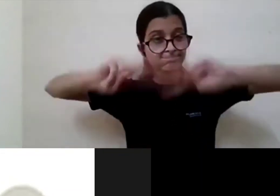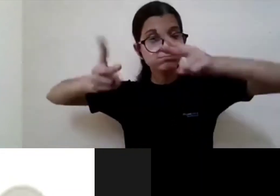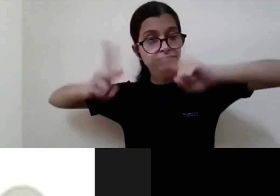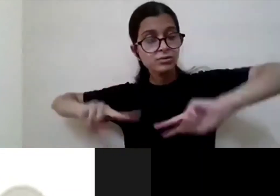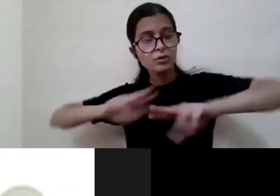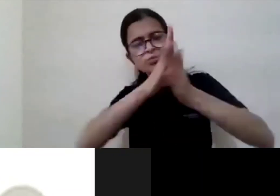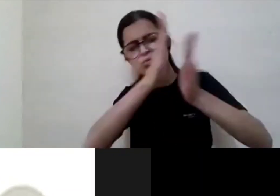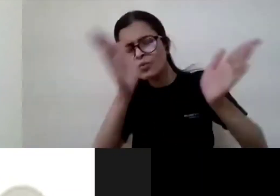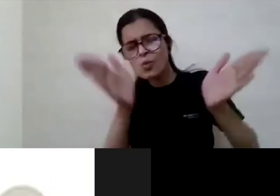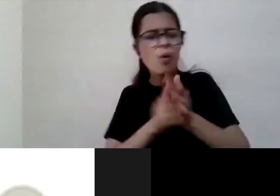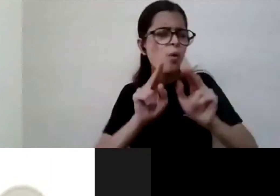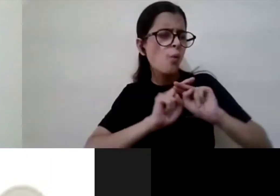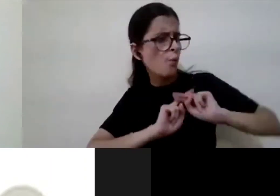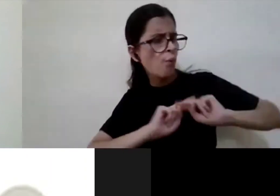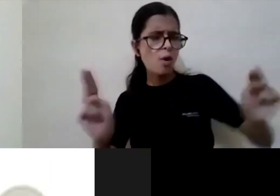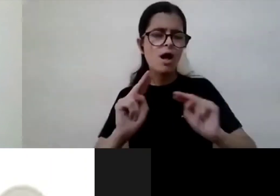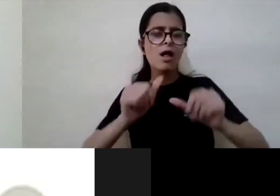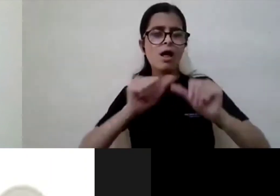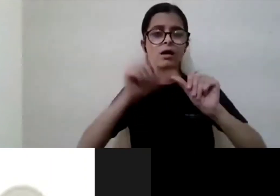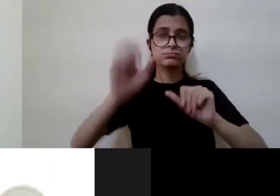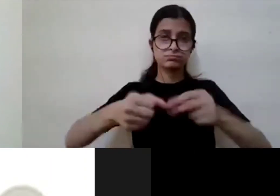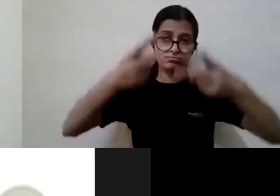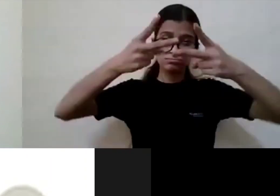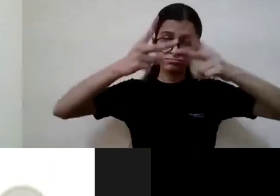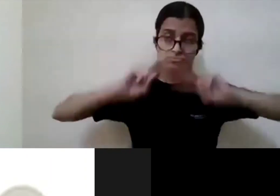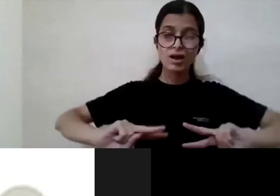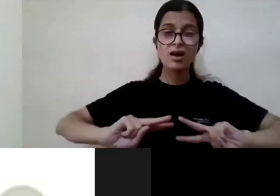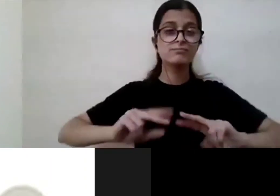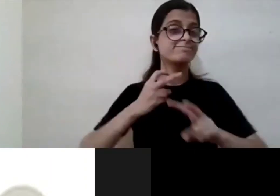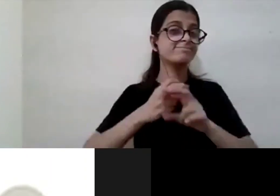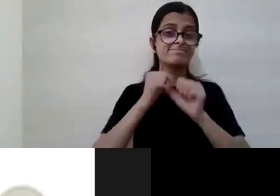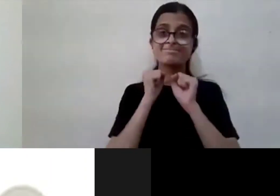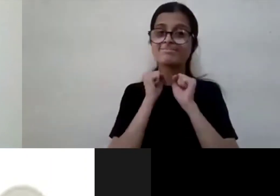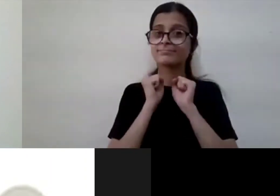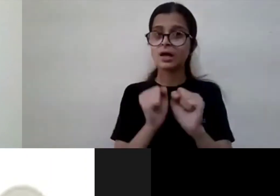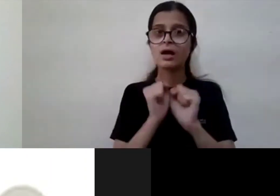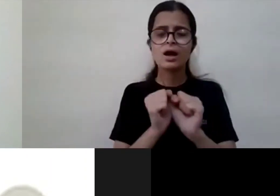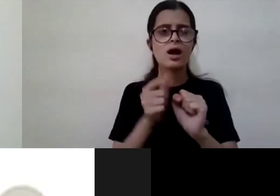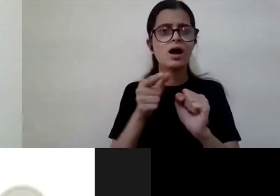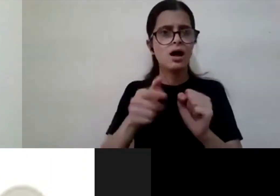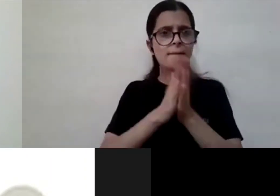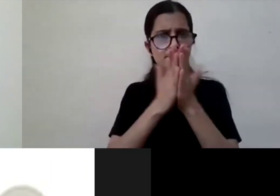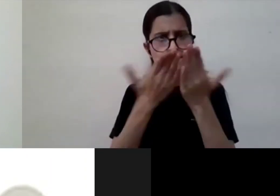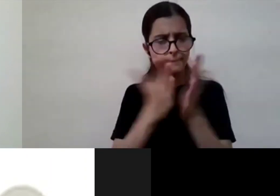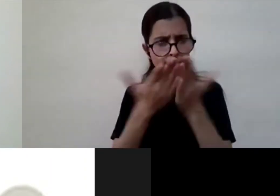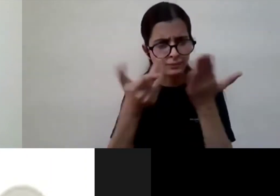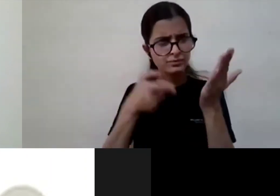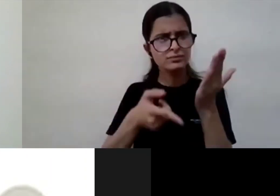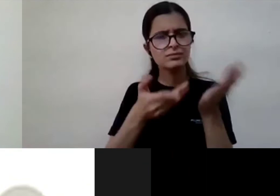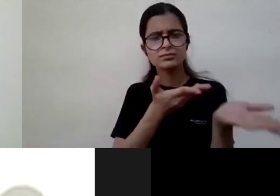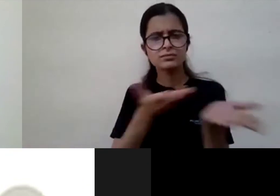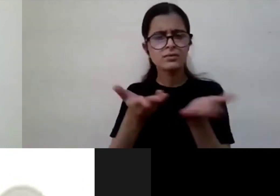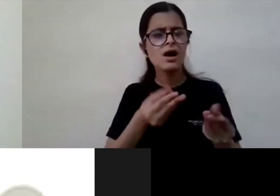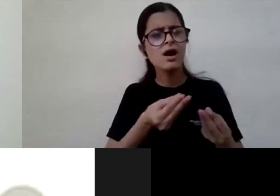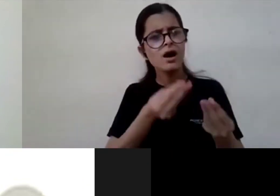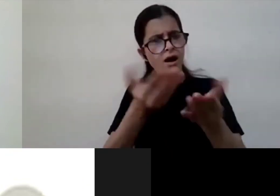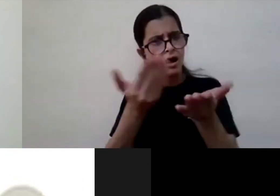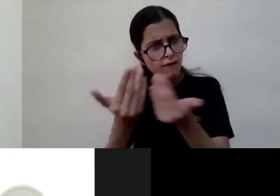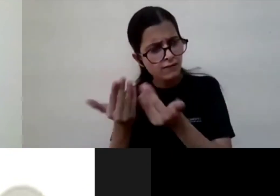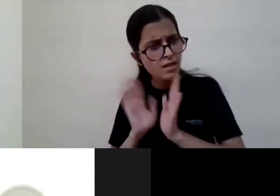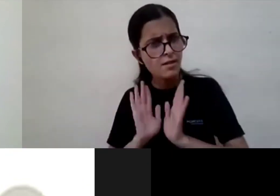books into accessible formats uh so these books are not so much available to us yet